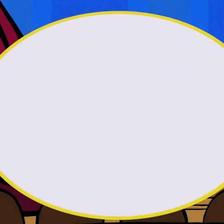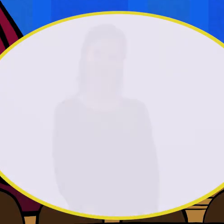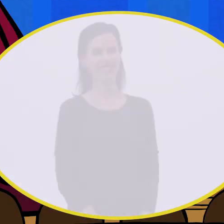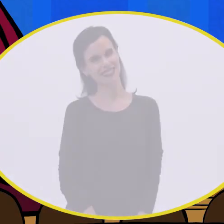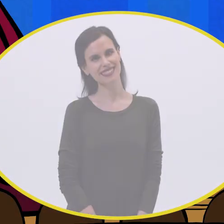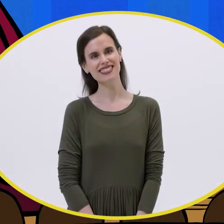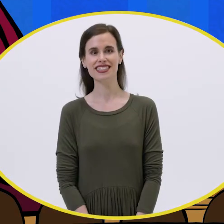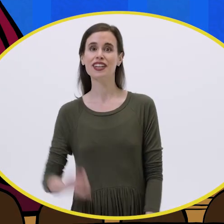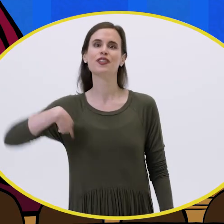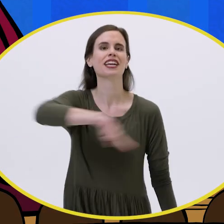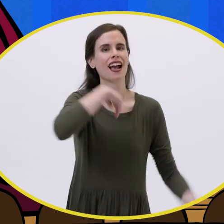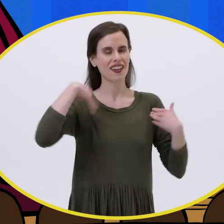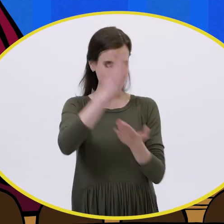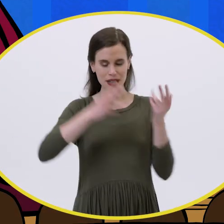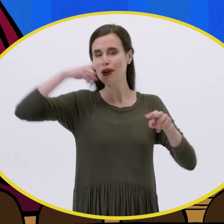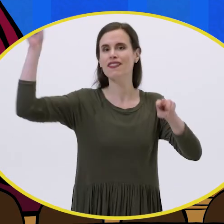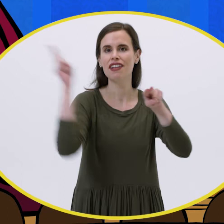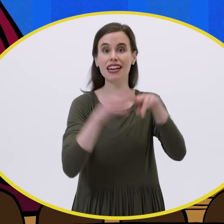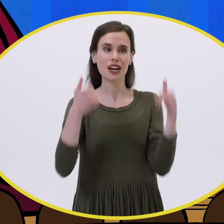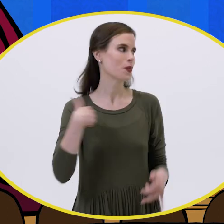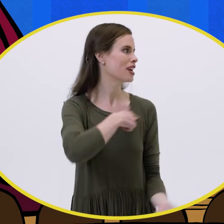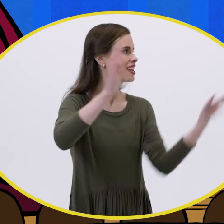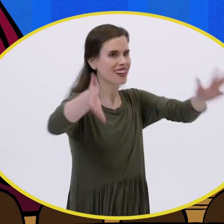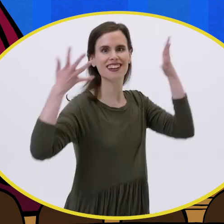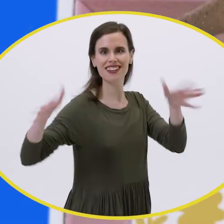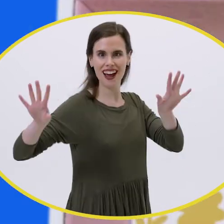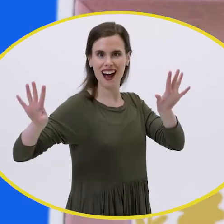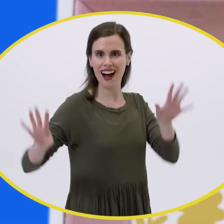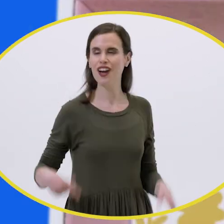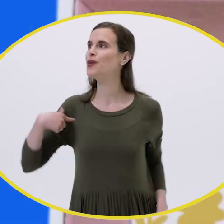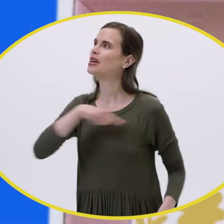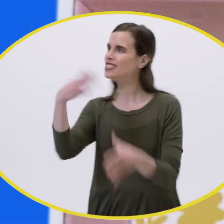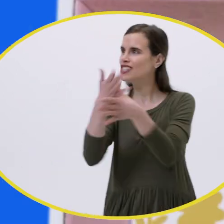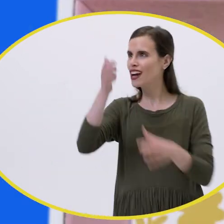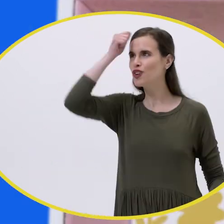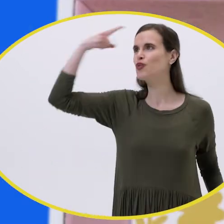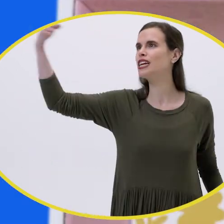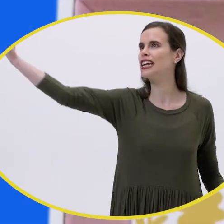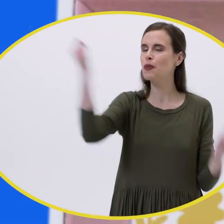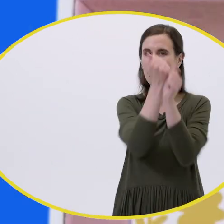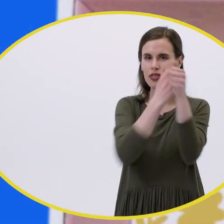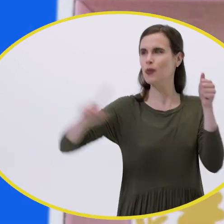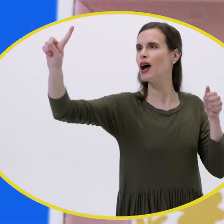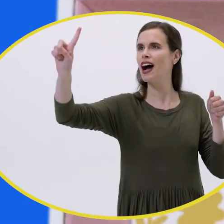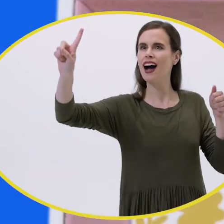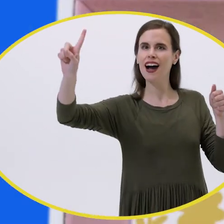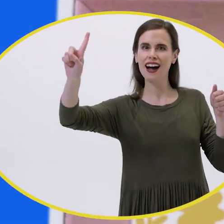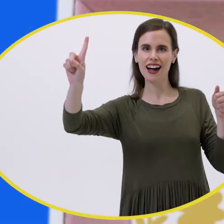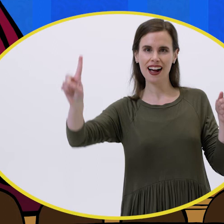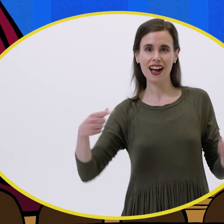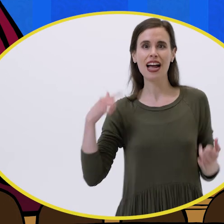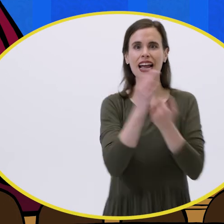We had some fun, now that we're done. We'll share our dreams with everyone.